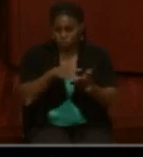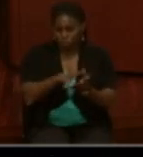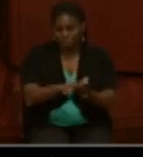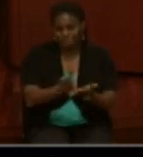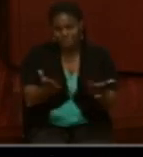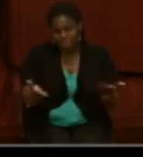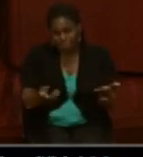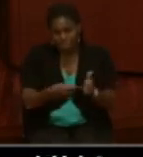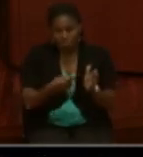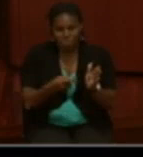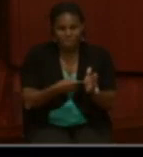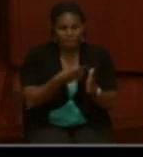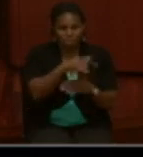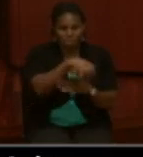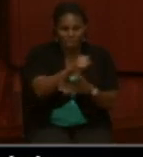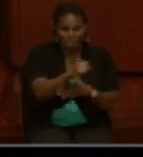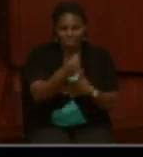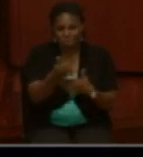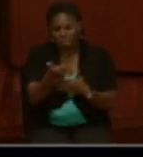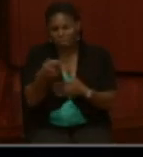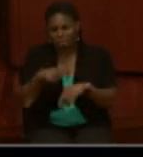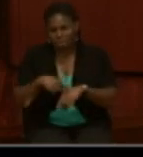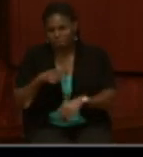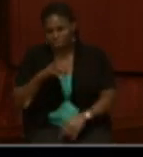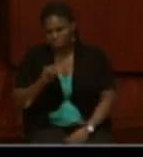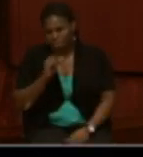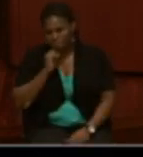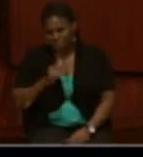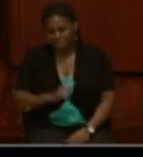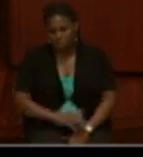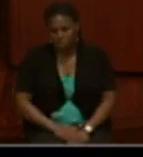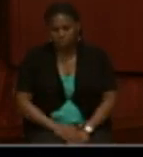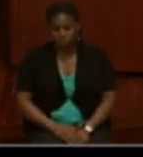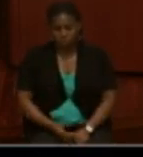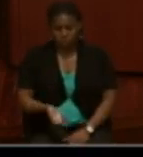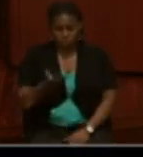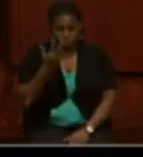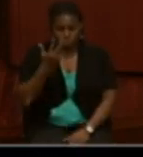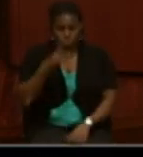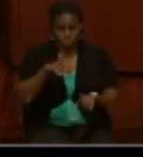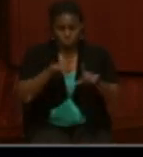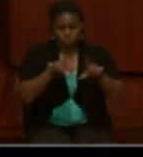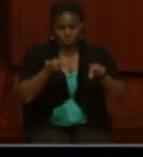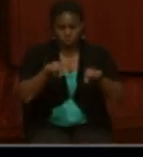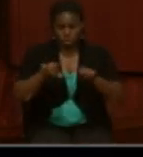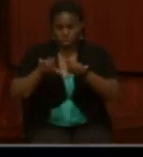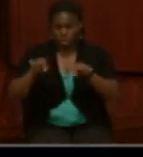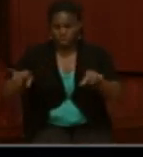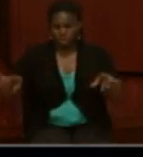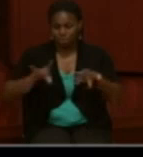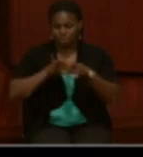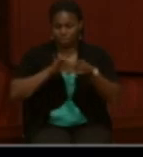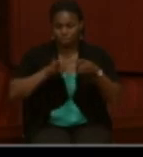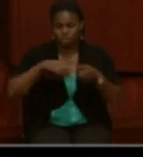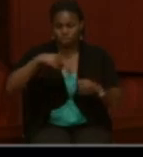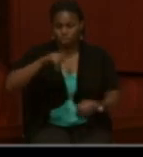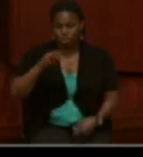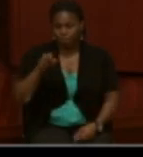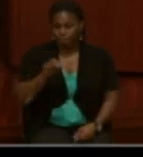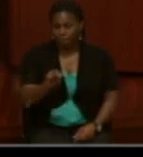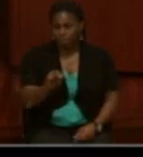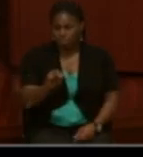cases it is, and in many cases it's not. So these are three cards, again related to Samuel Patterson, that are lined up